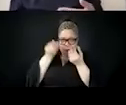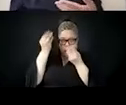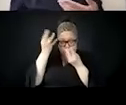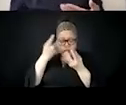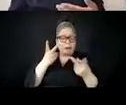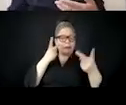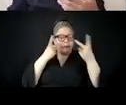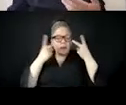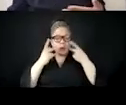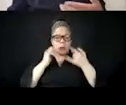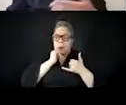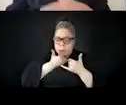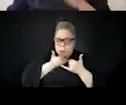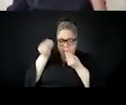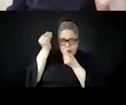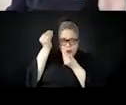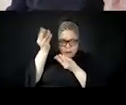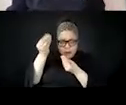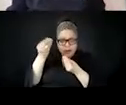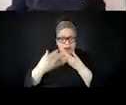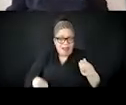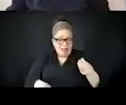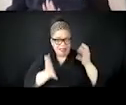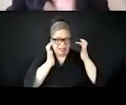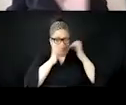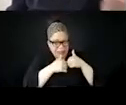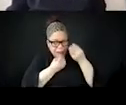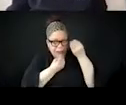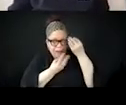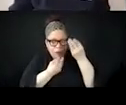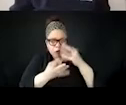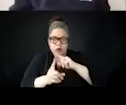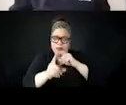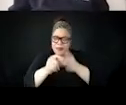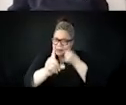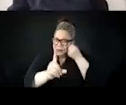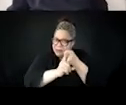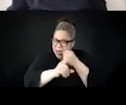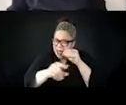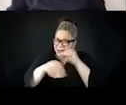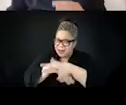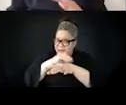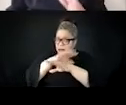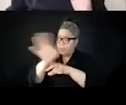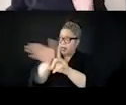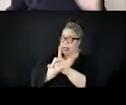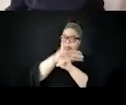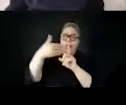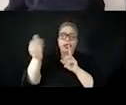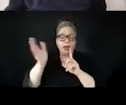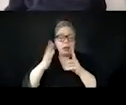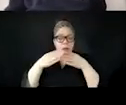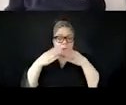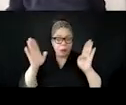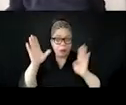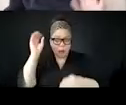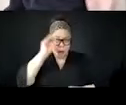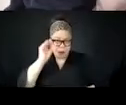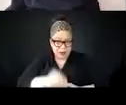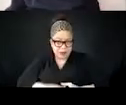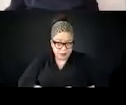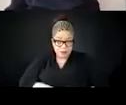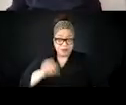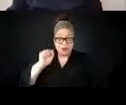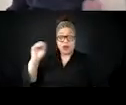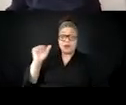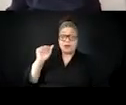Um, and so the USS Maine was stationed in Cuba, um, and it exploded and along